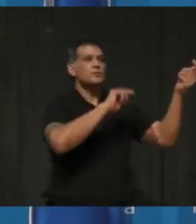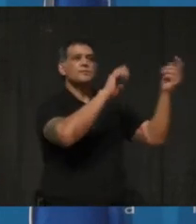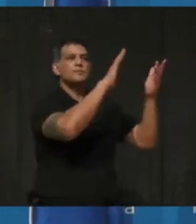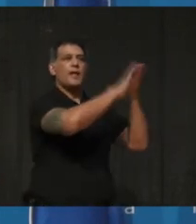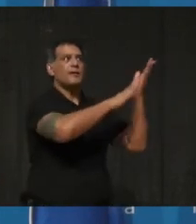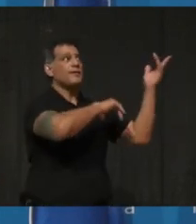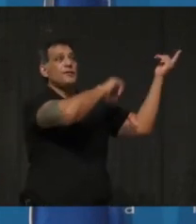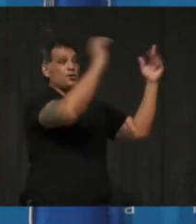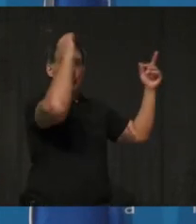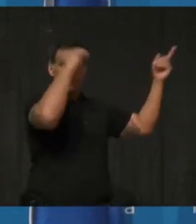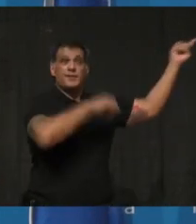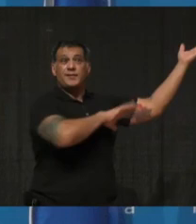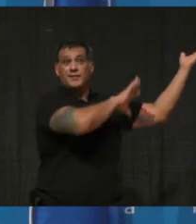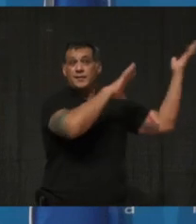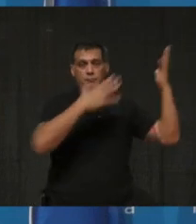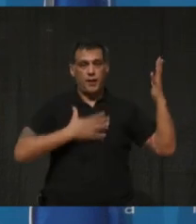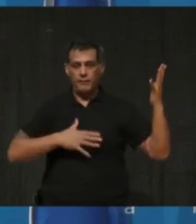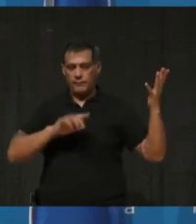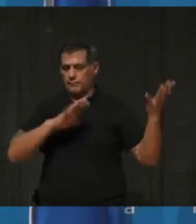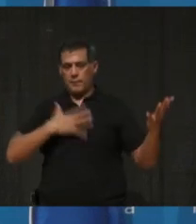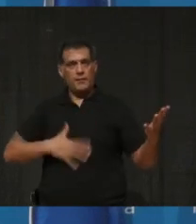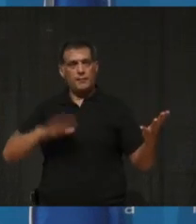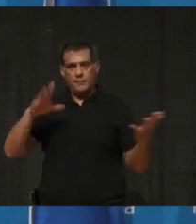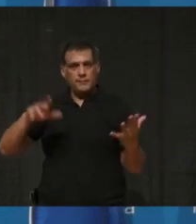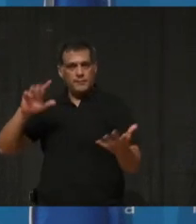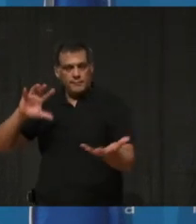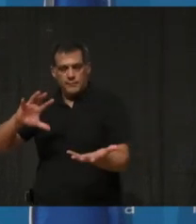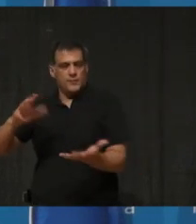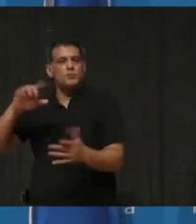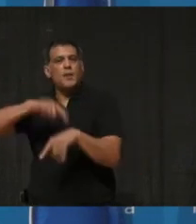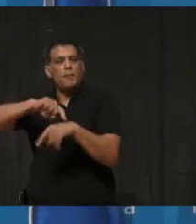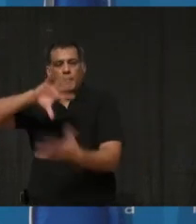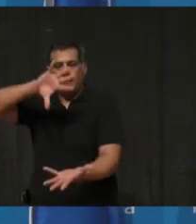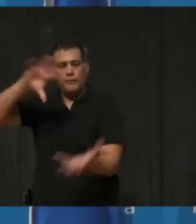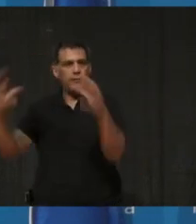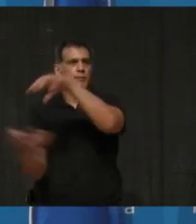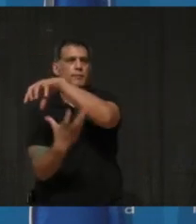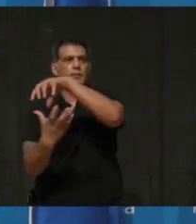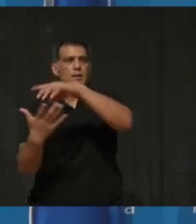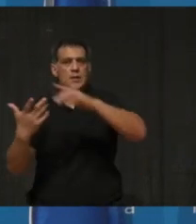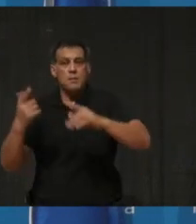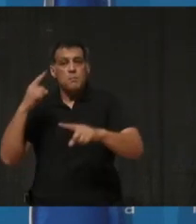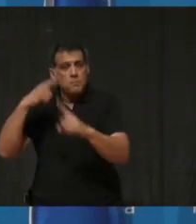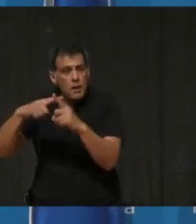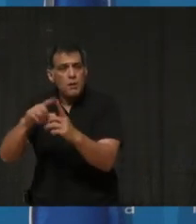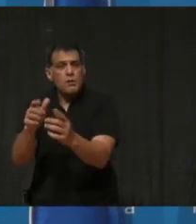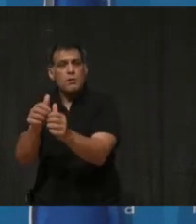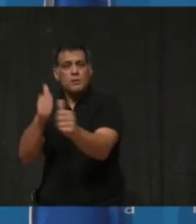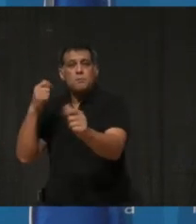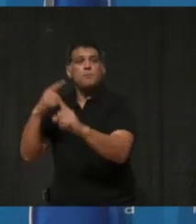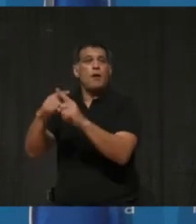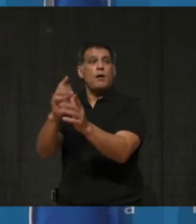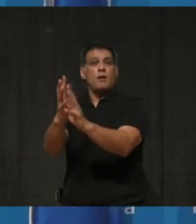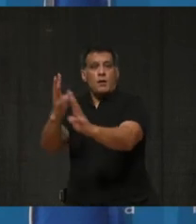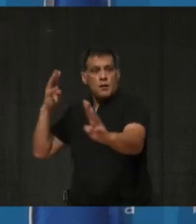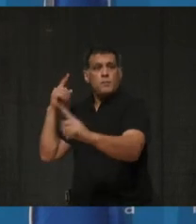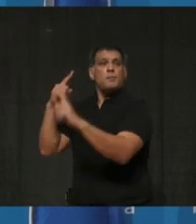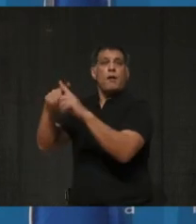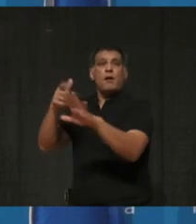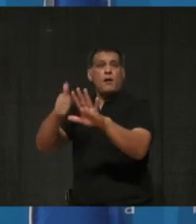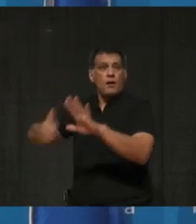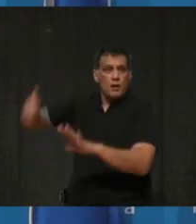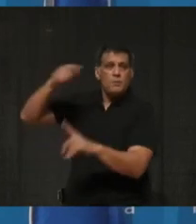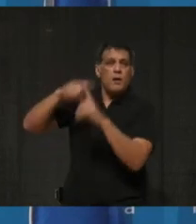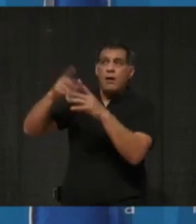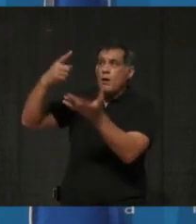I also have a call into Minister Hajju's office to discuss the matter with her as well. Certainly some changes are warranted. And why don't I